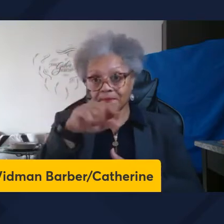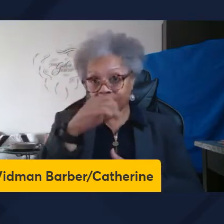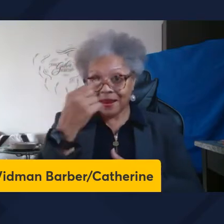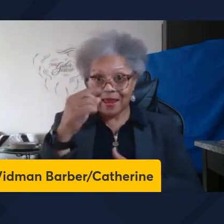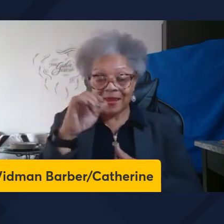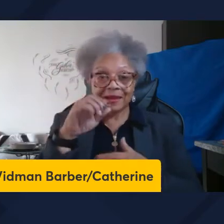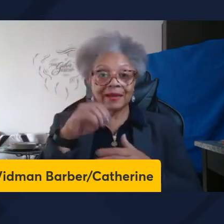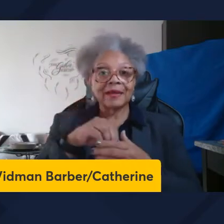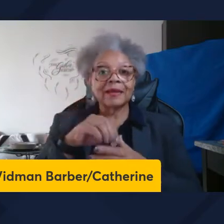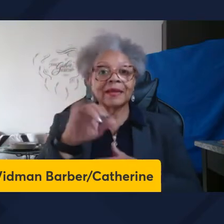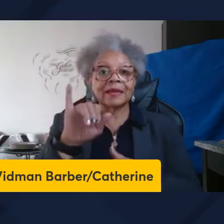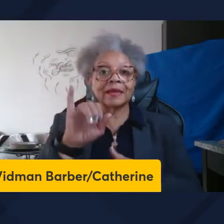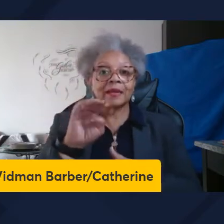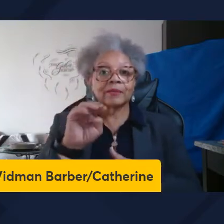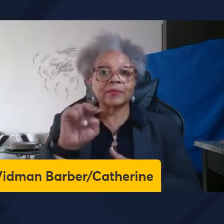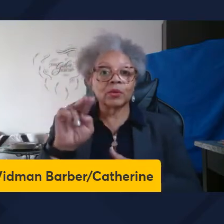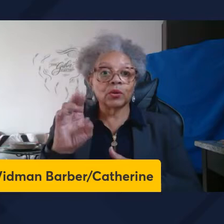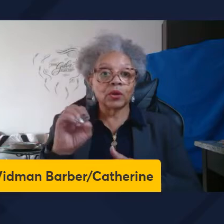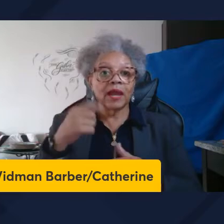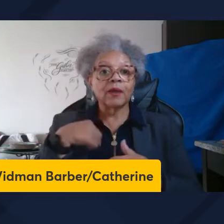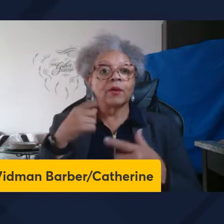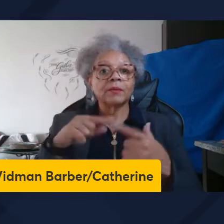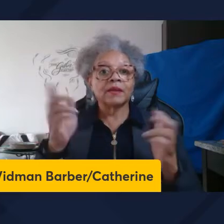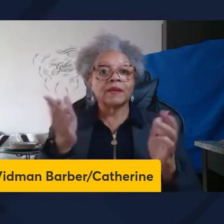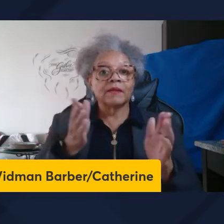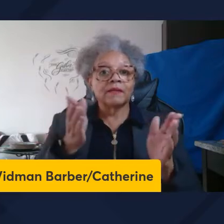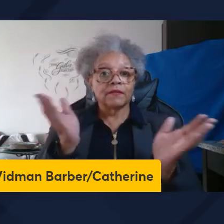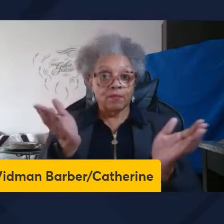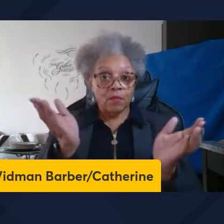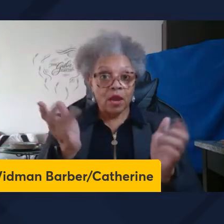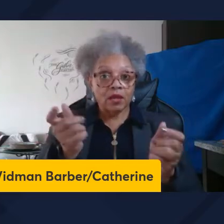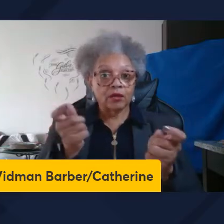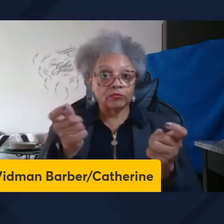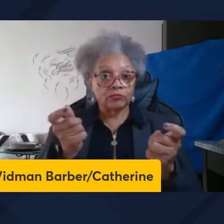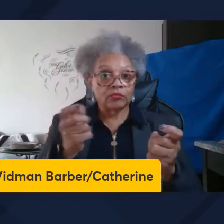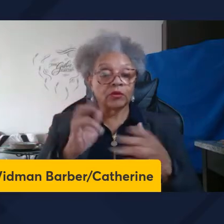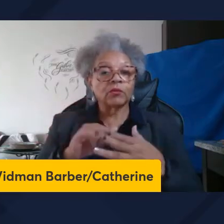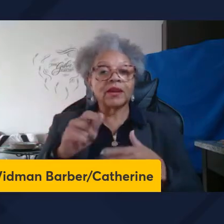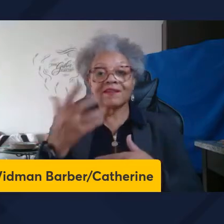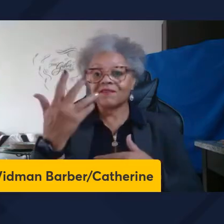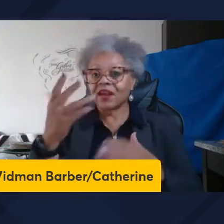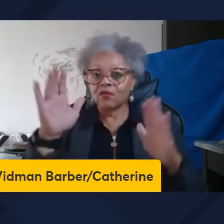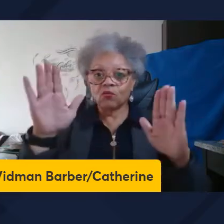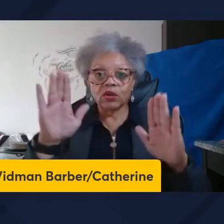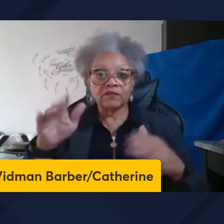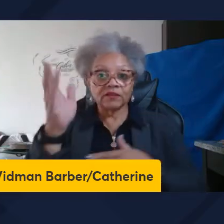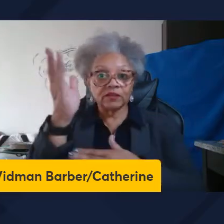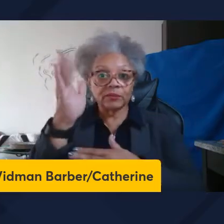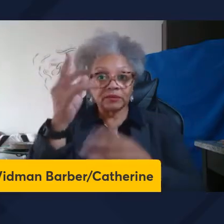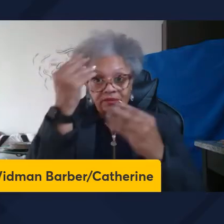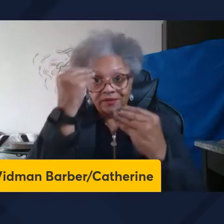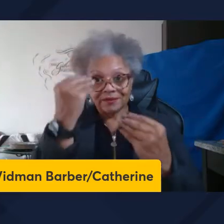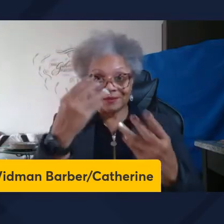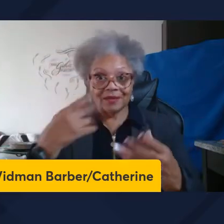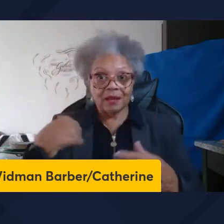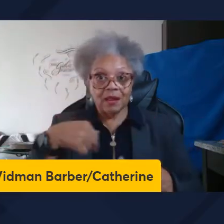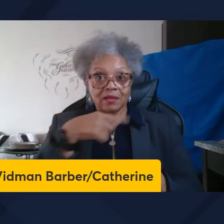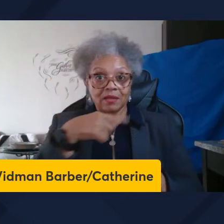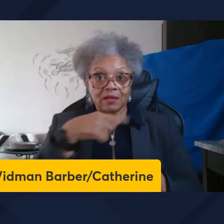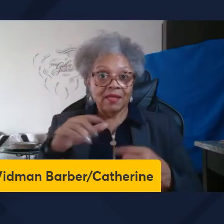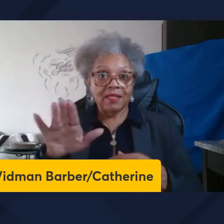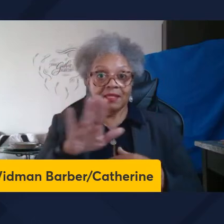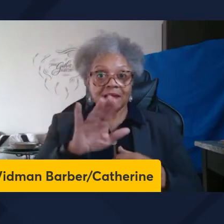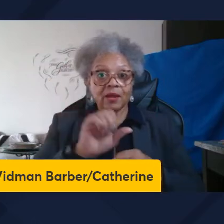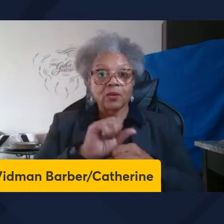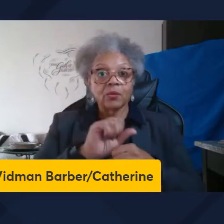be the moderator for the basic immunology session today. We have five fantastic speakers here to tell us about their work. They have